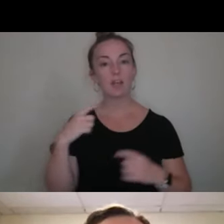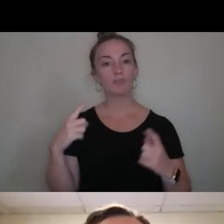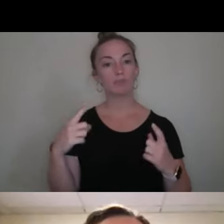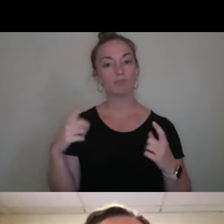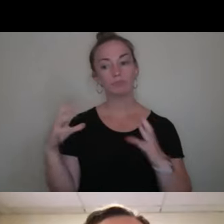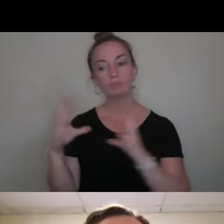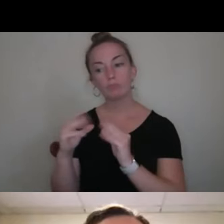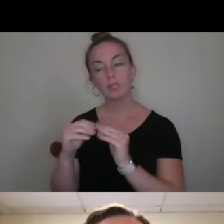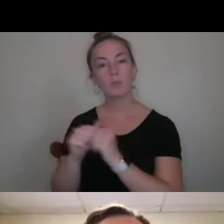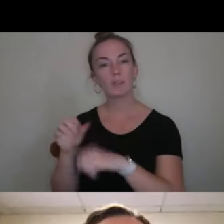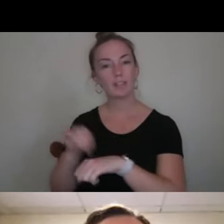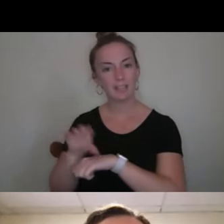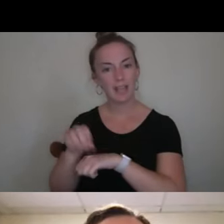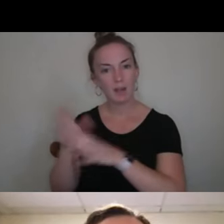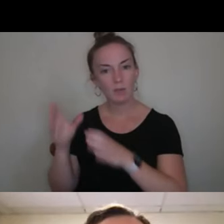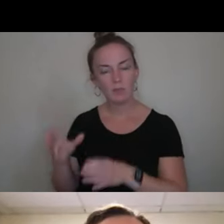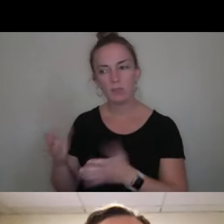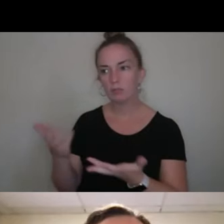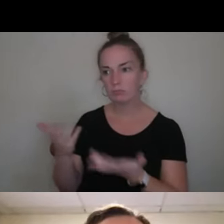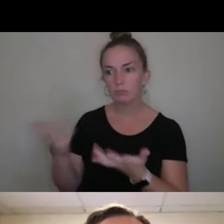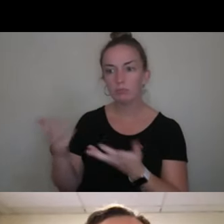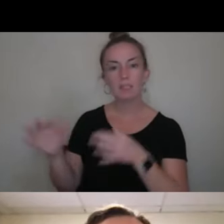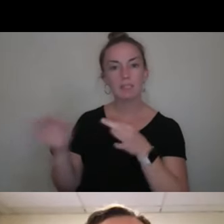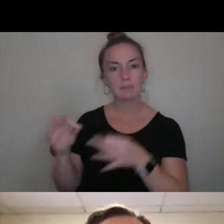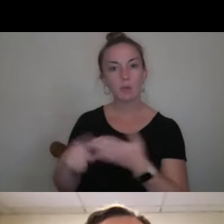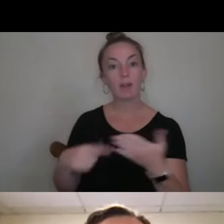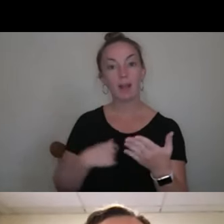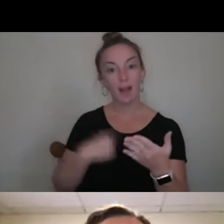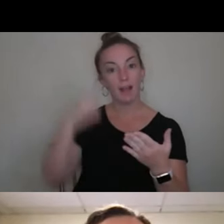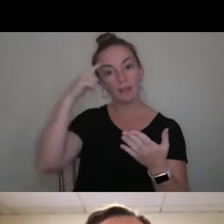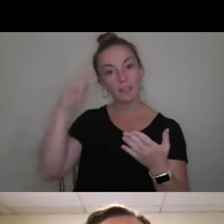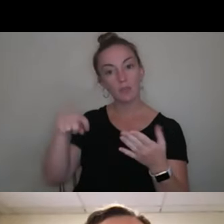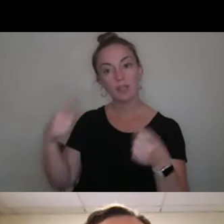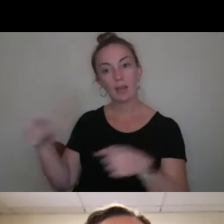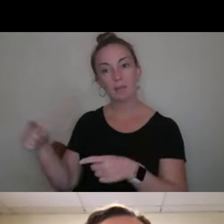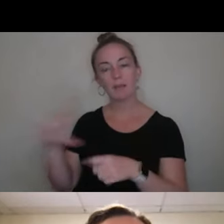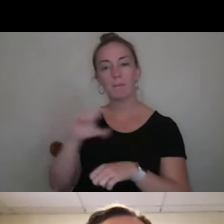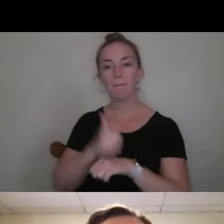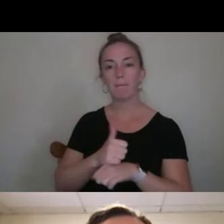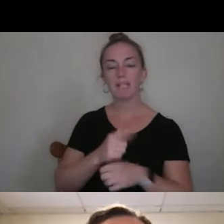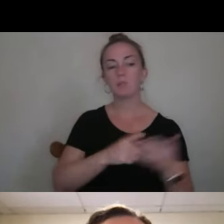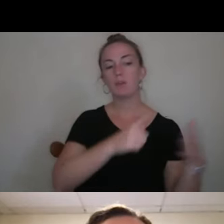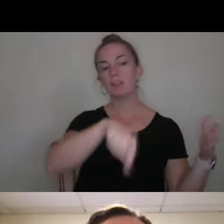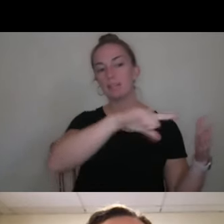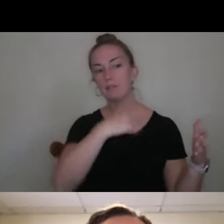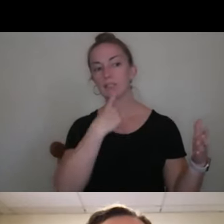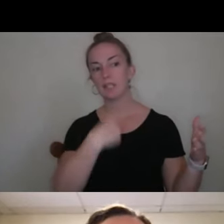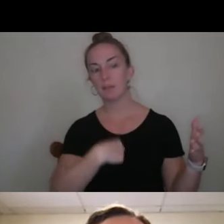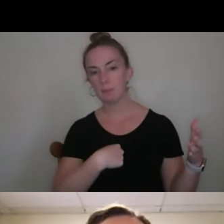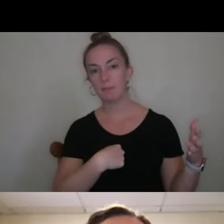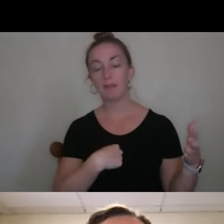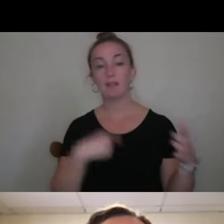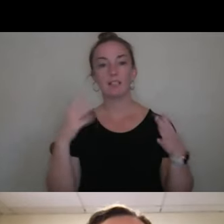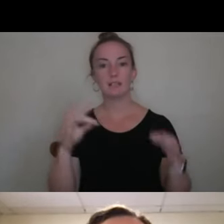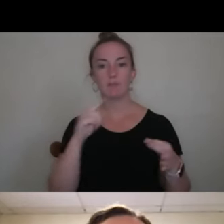counselors and talk about, you know, what I think should be going on based on the reception that I'm getting from the student body. And it definitely really